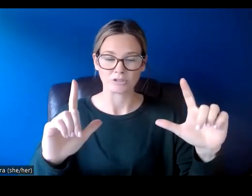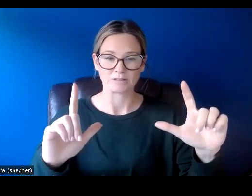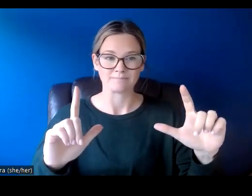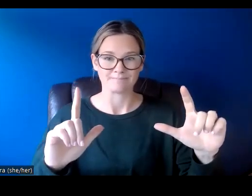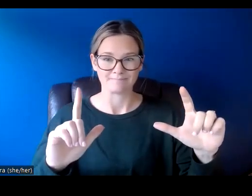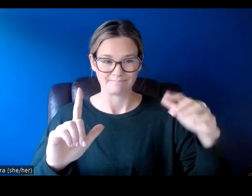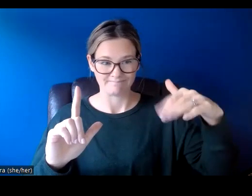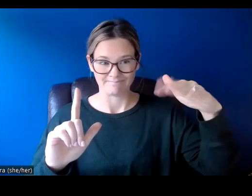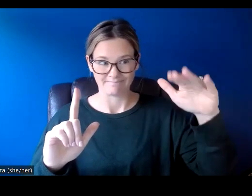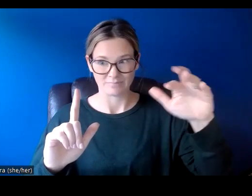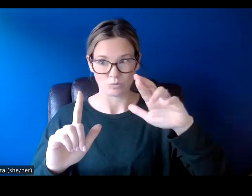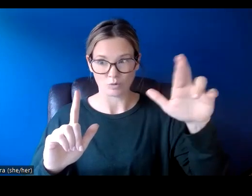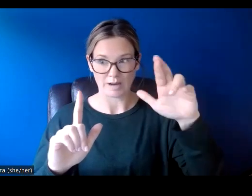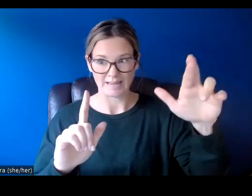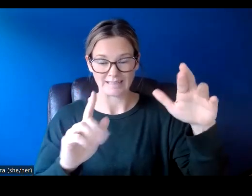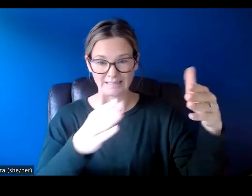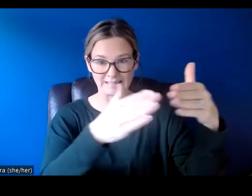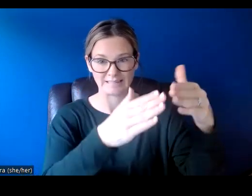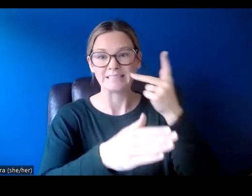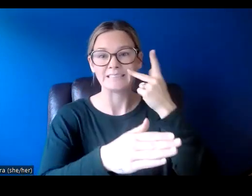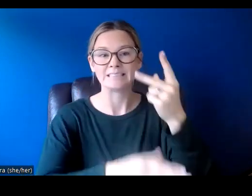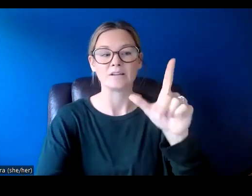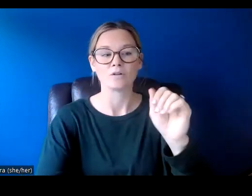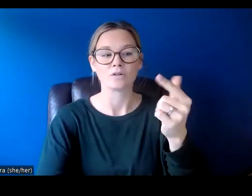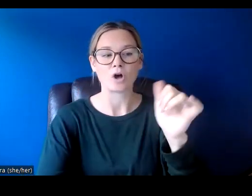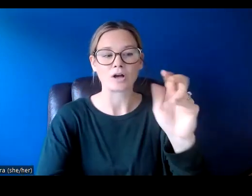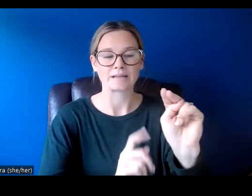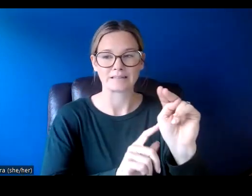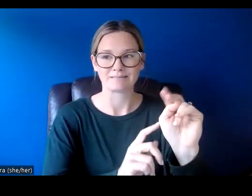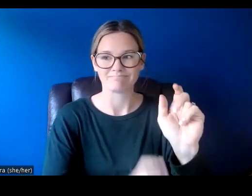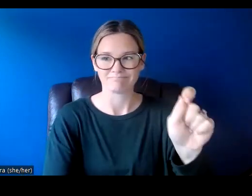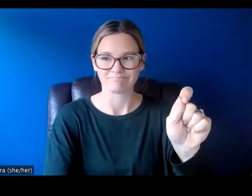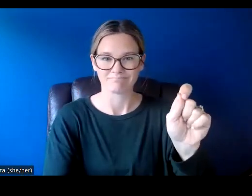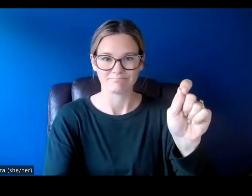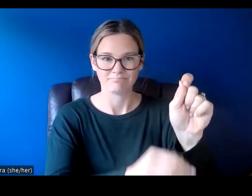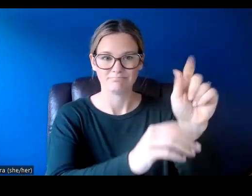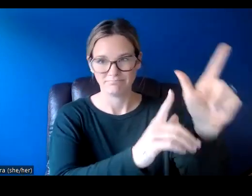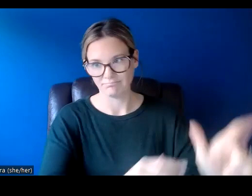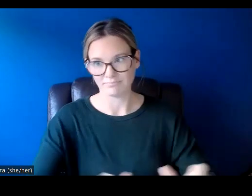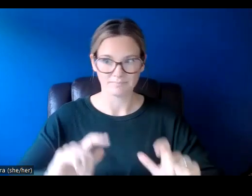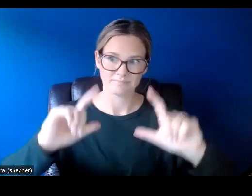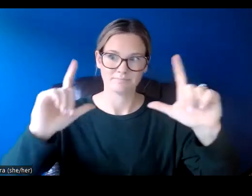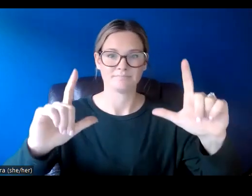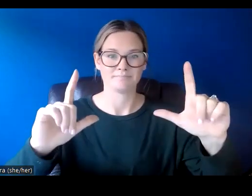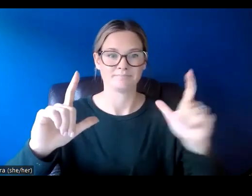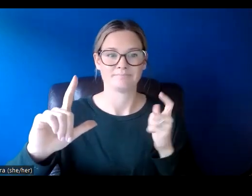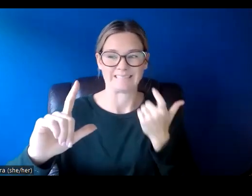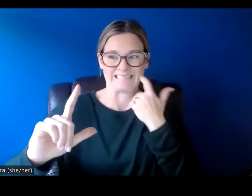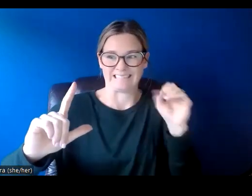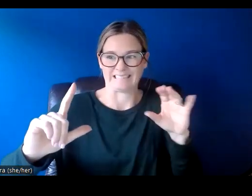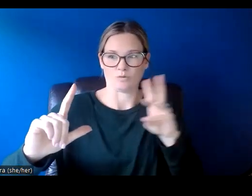here in the top right hand corner, you can see the grant login button. This will redirect you to that website that I just stated,